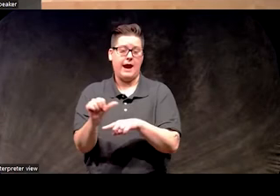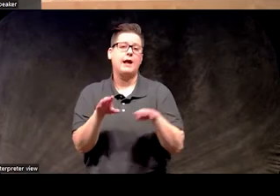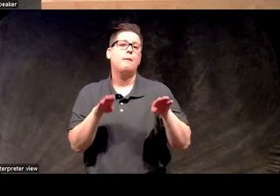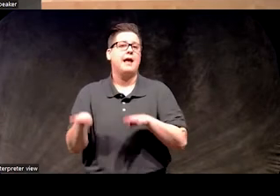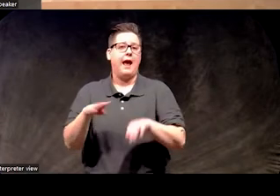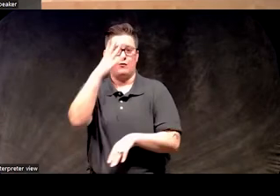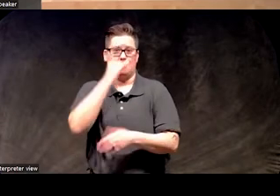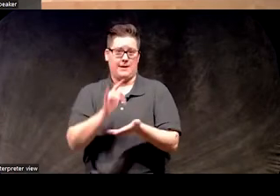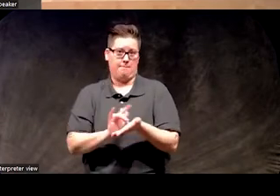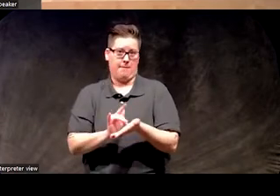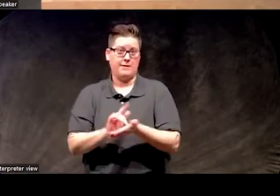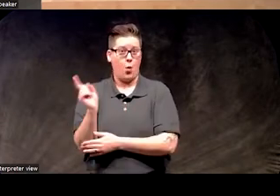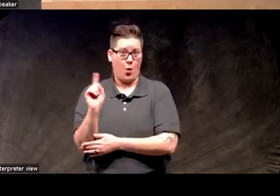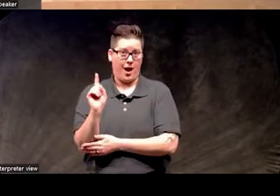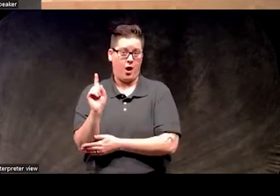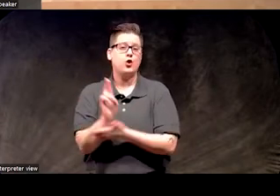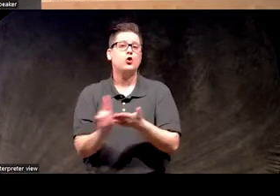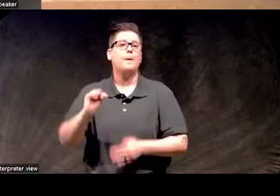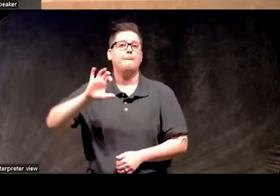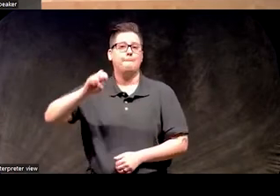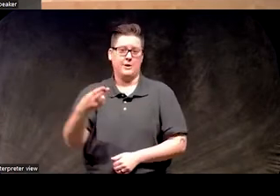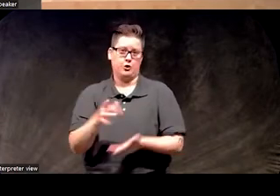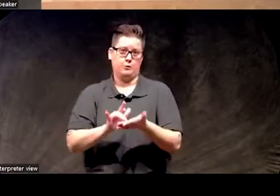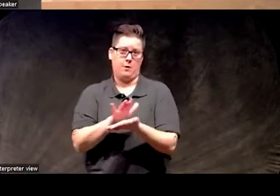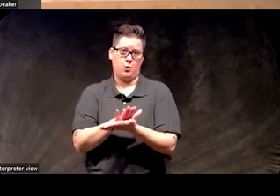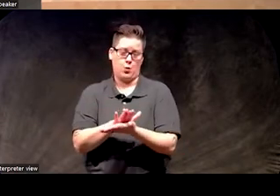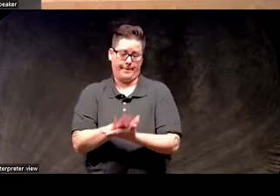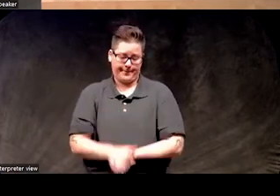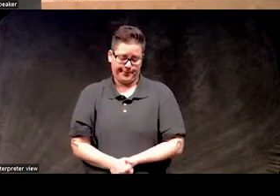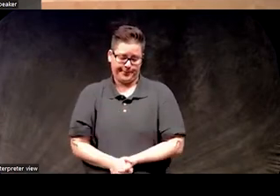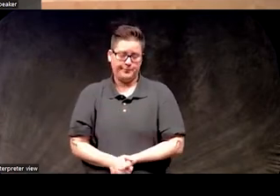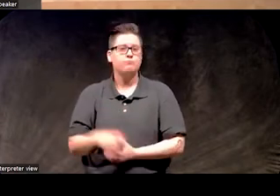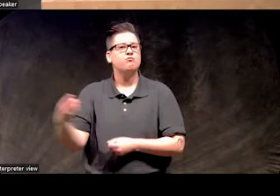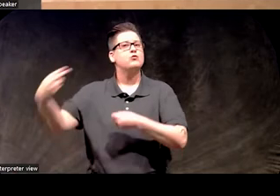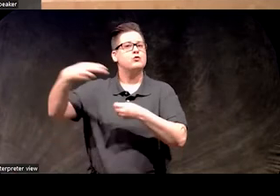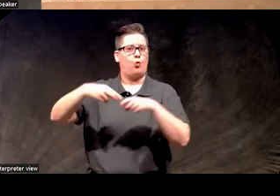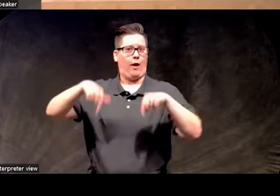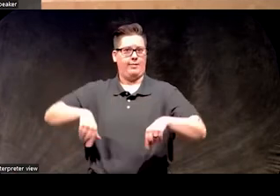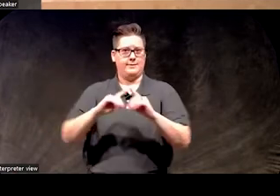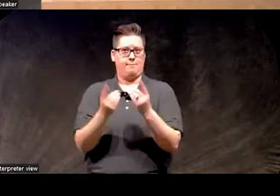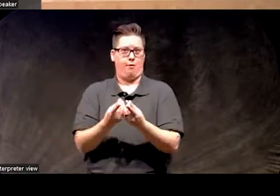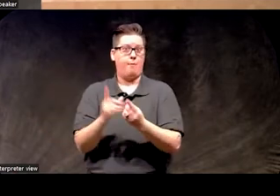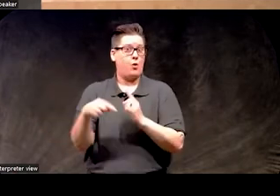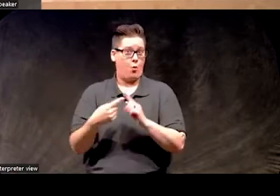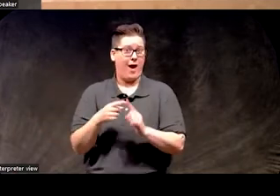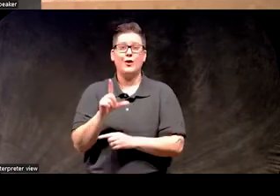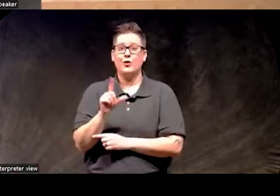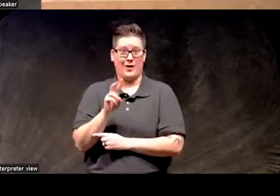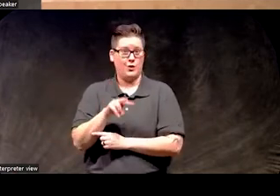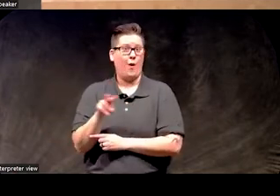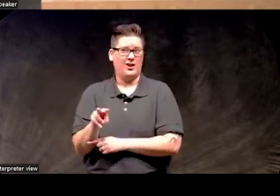behavioral sleep medicine at the University of Michigan Medical School. She joined our department in 2022,